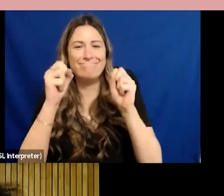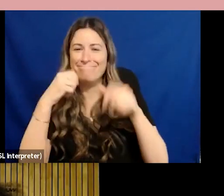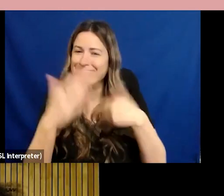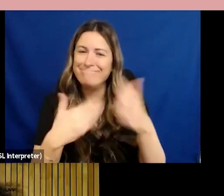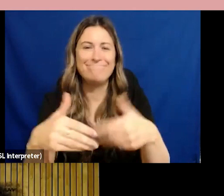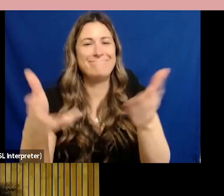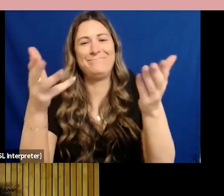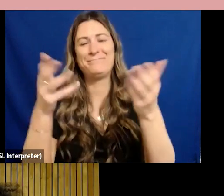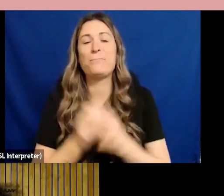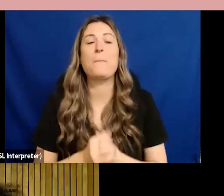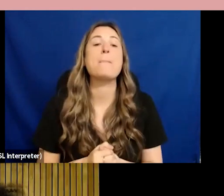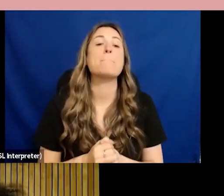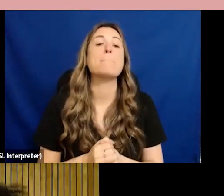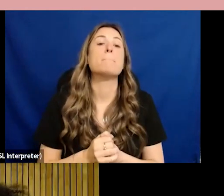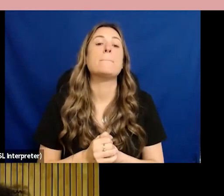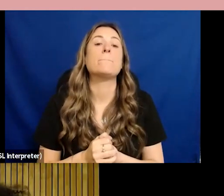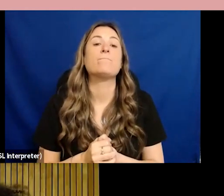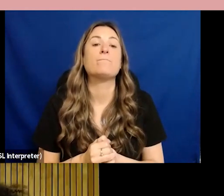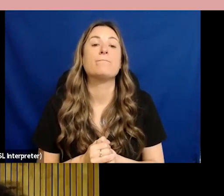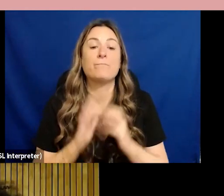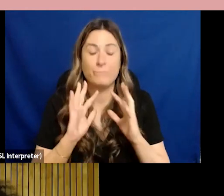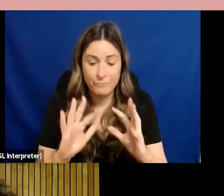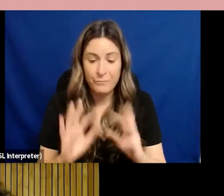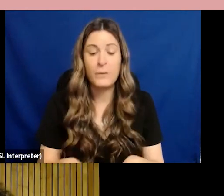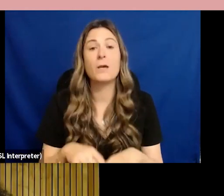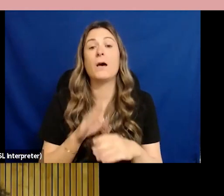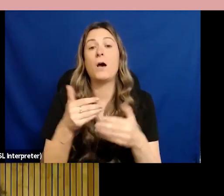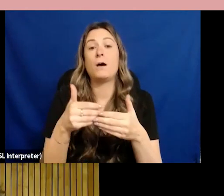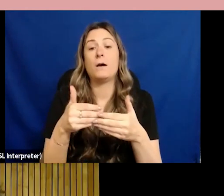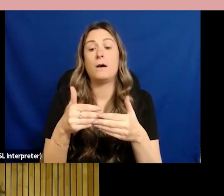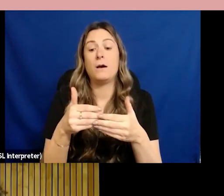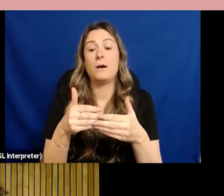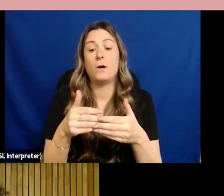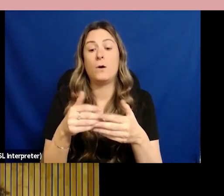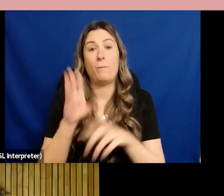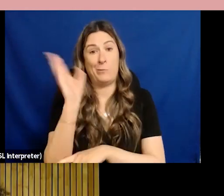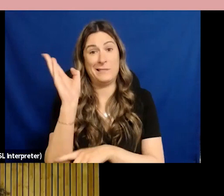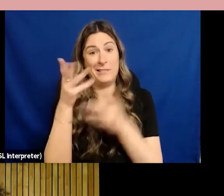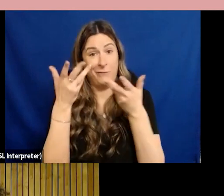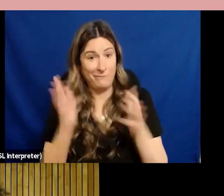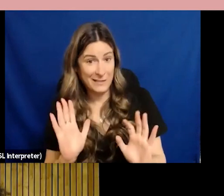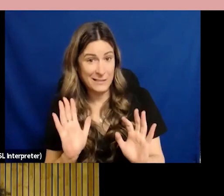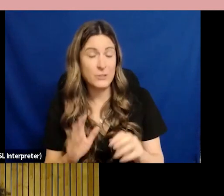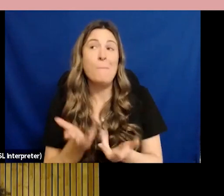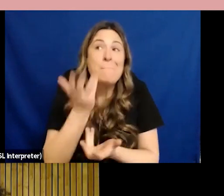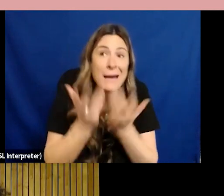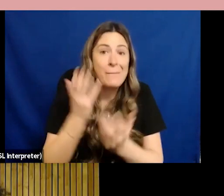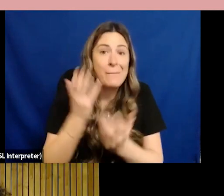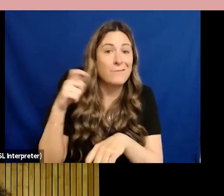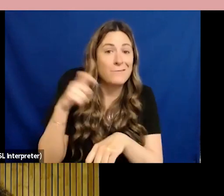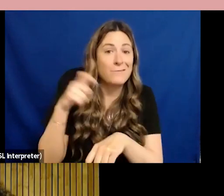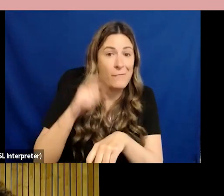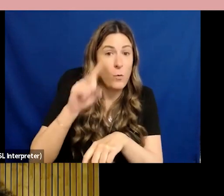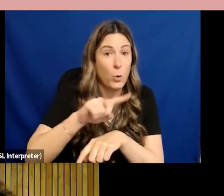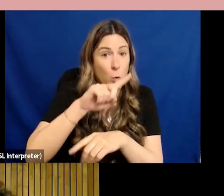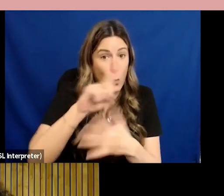At the end of the session, we may or may not have time for questions. But if we do, I will be curating them through the